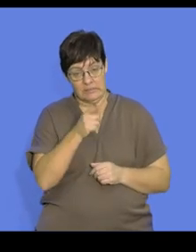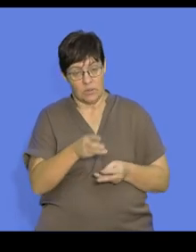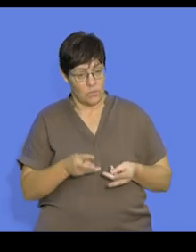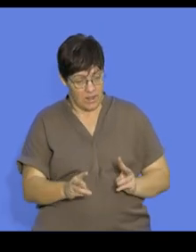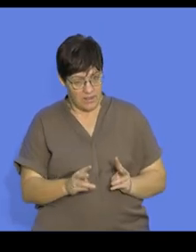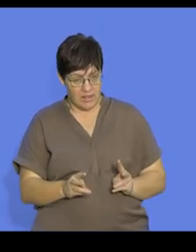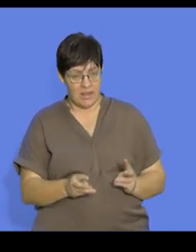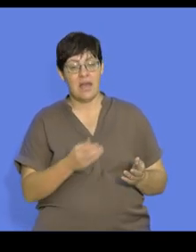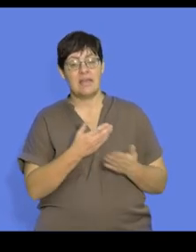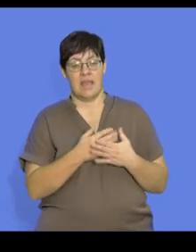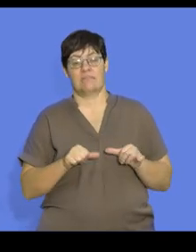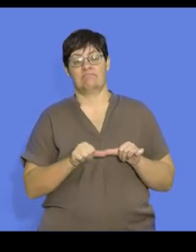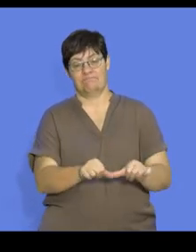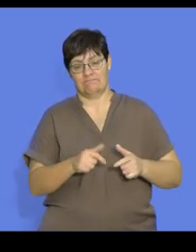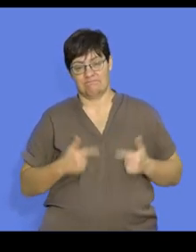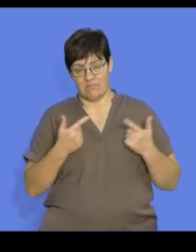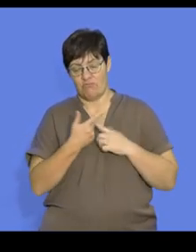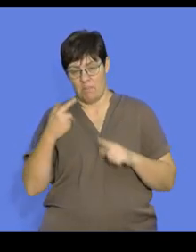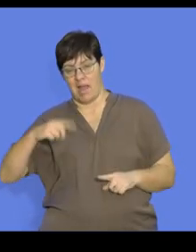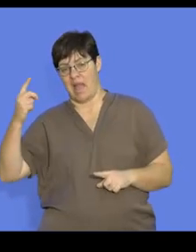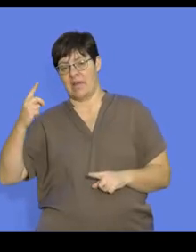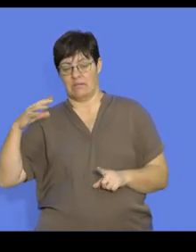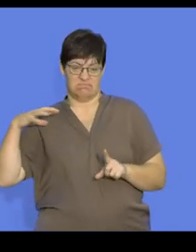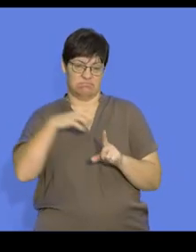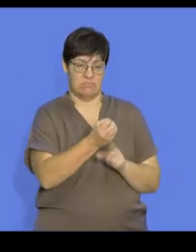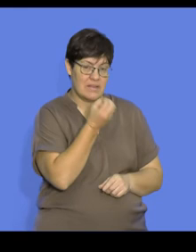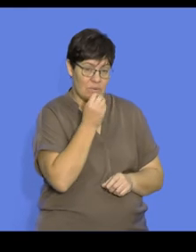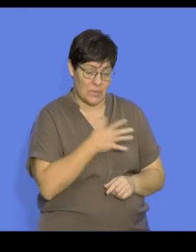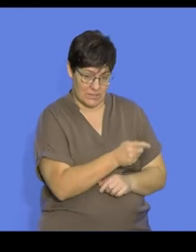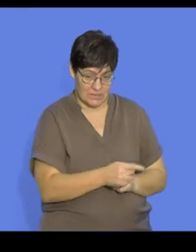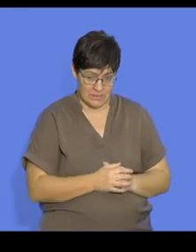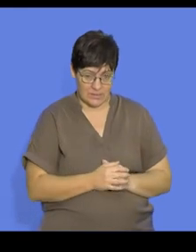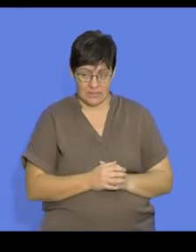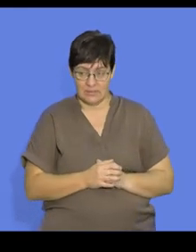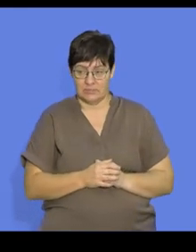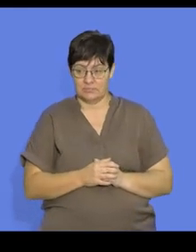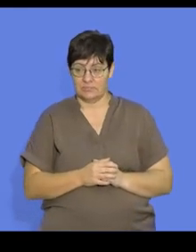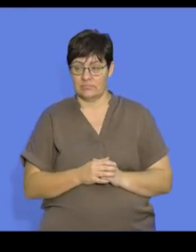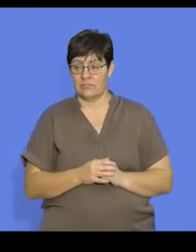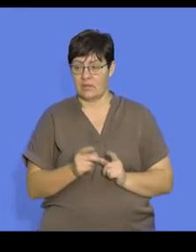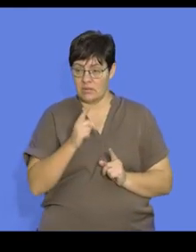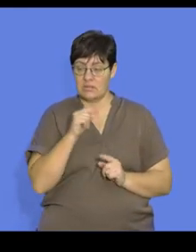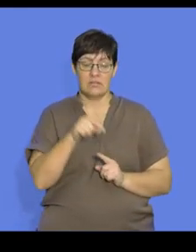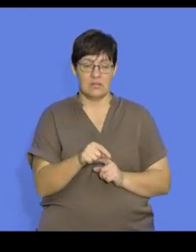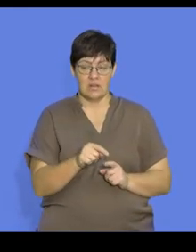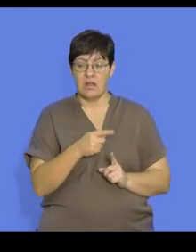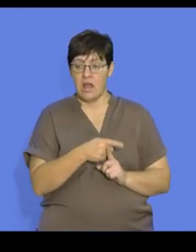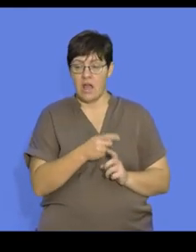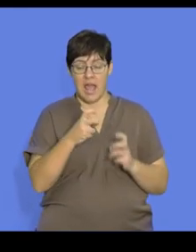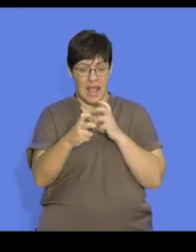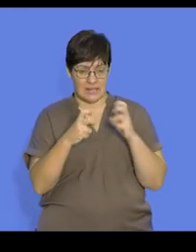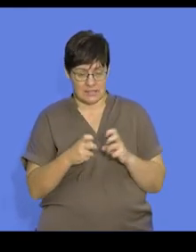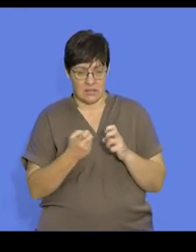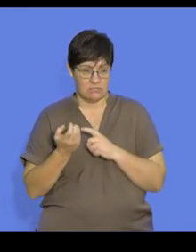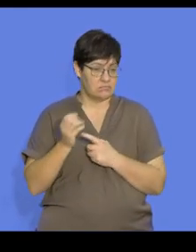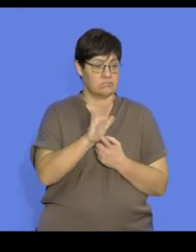this way, they're able to survive from predators. One of the challenges of being kind of hatching on the ground is that these